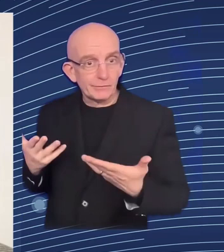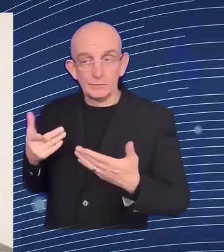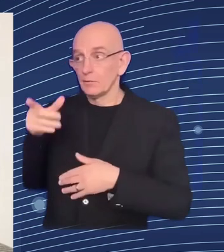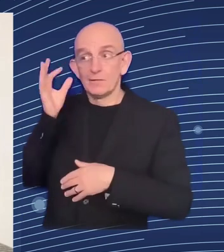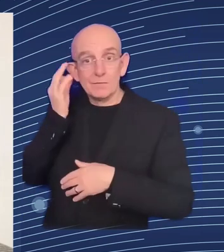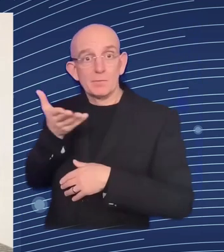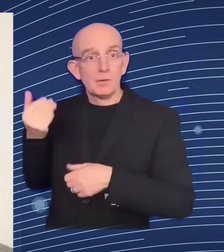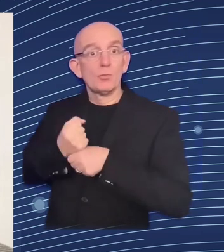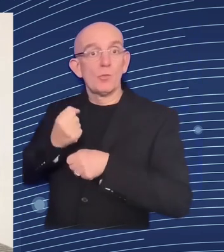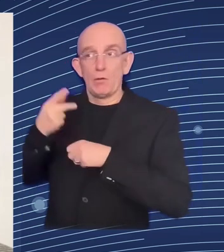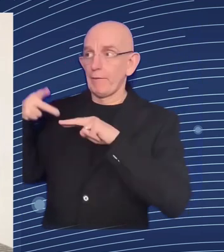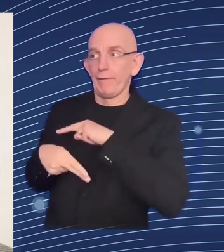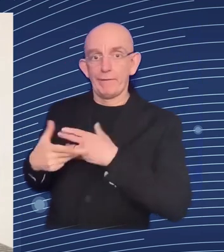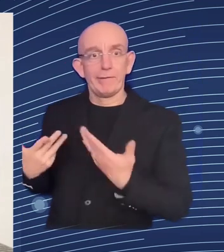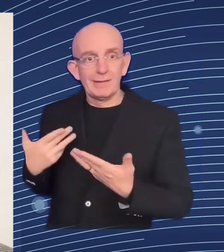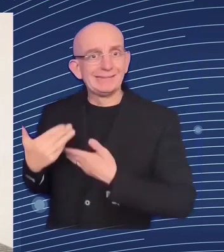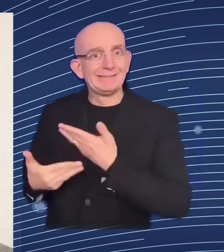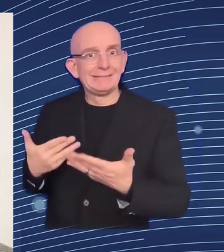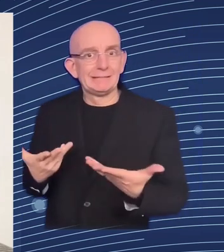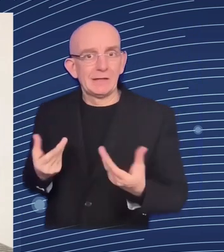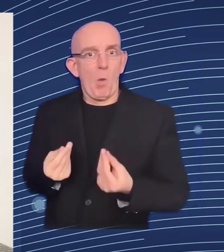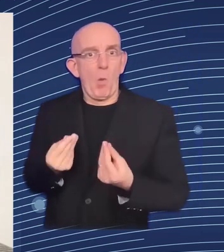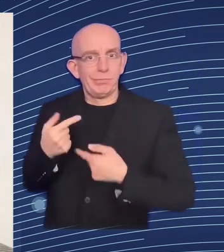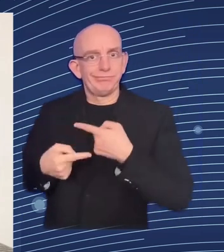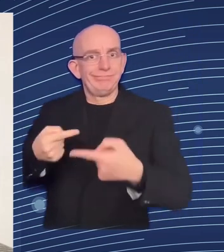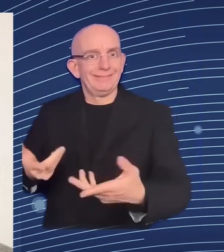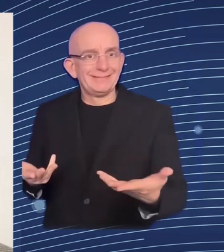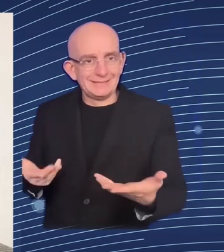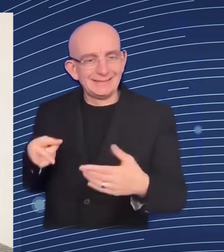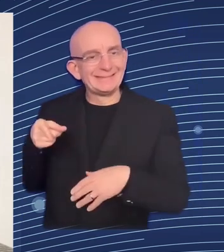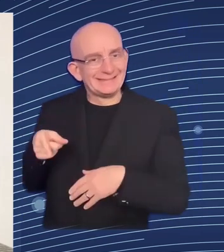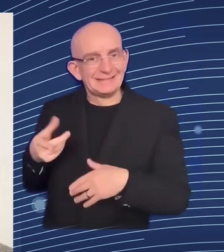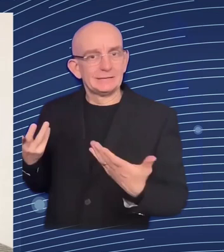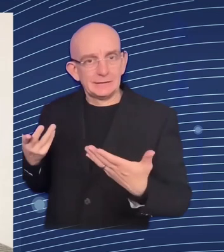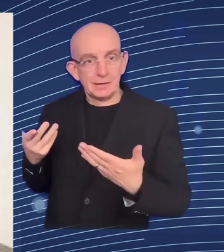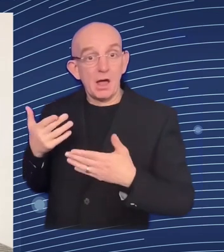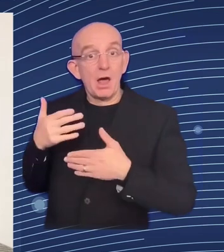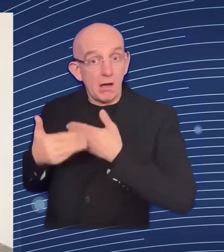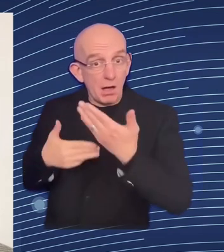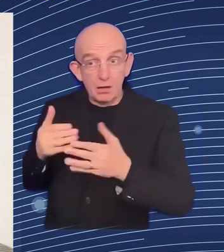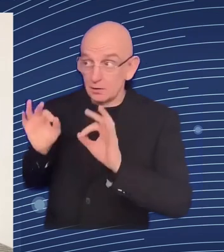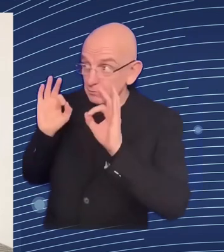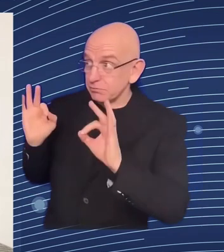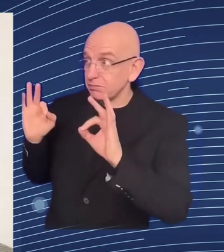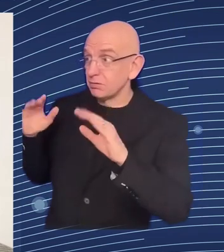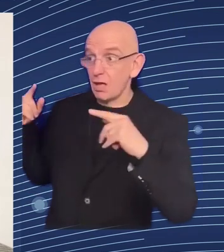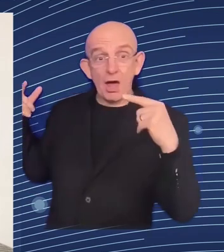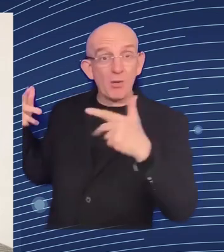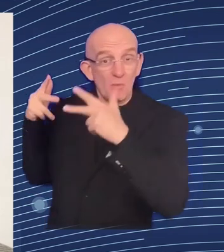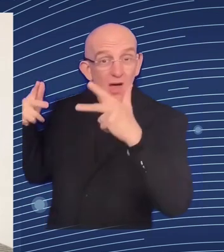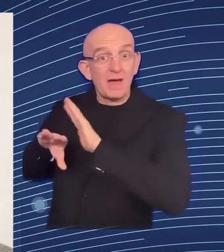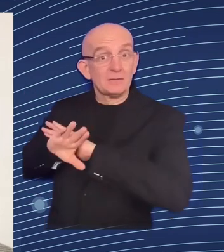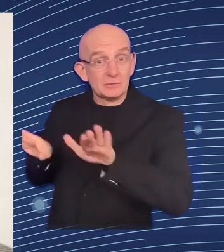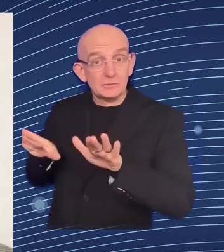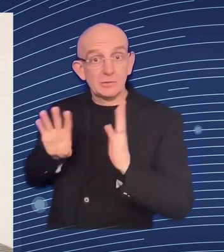has improved and i think this is the third one is the uh very courageous i must say and